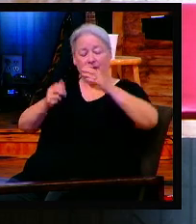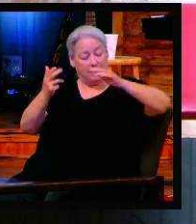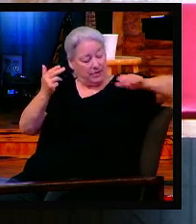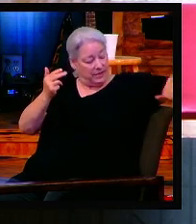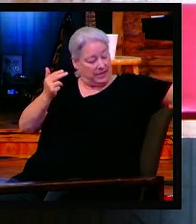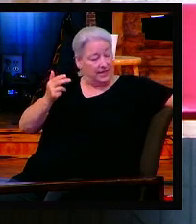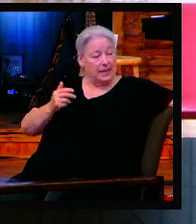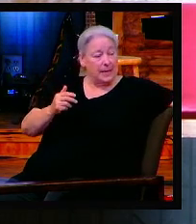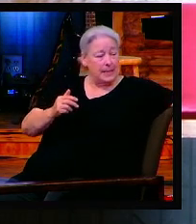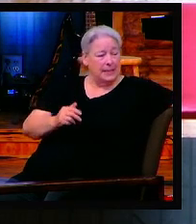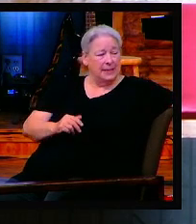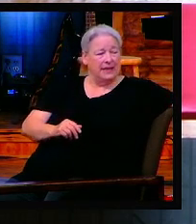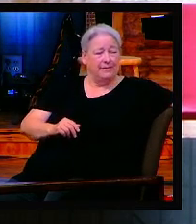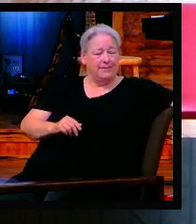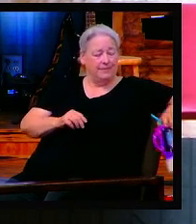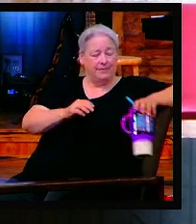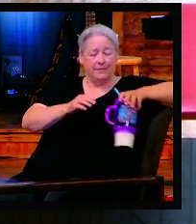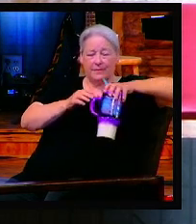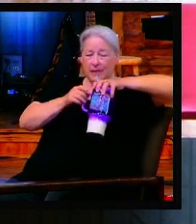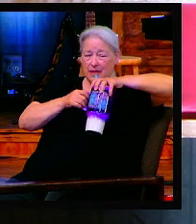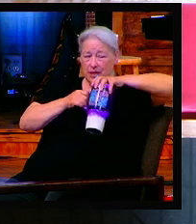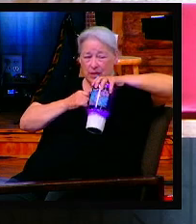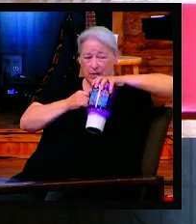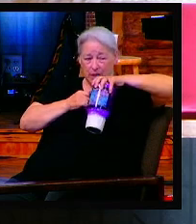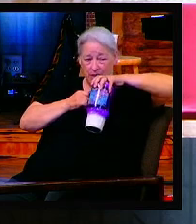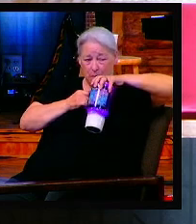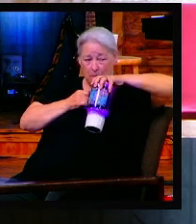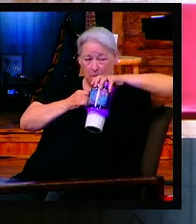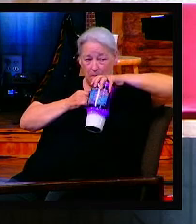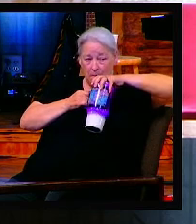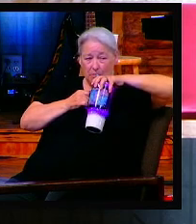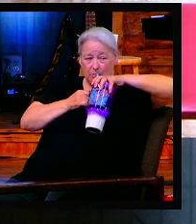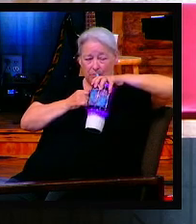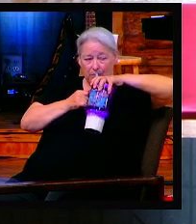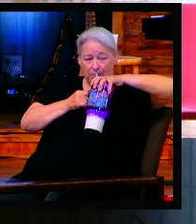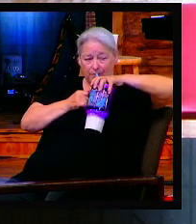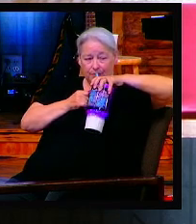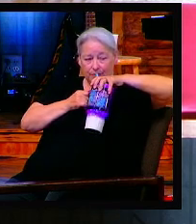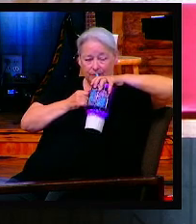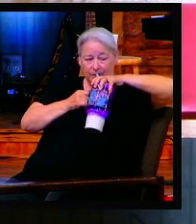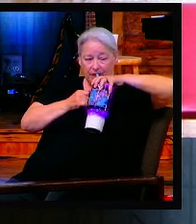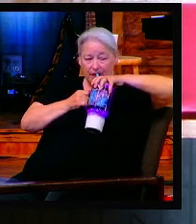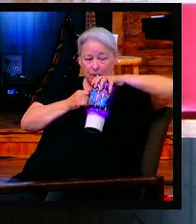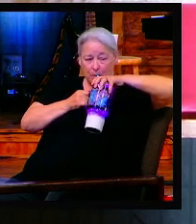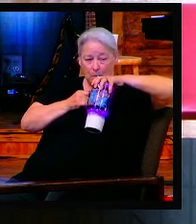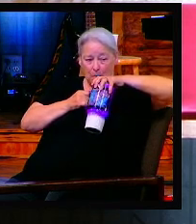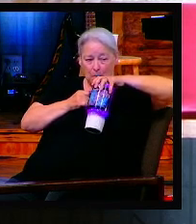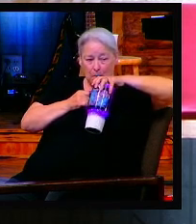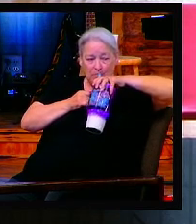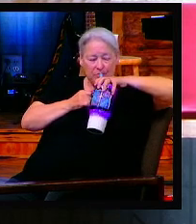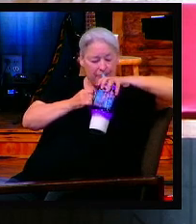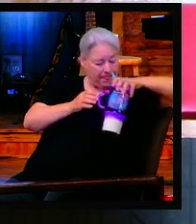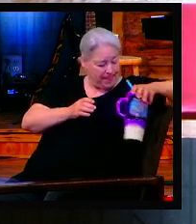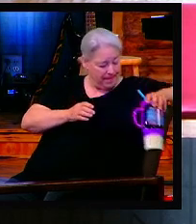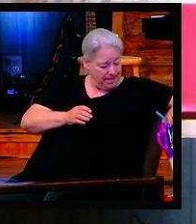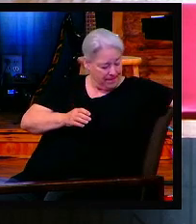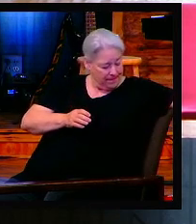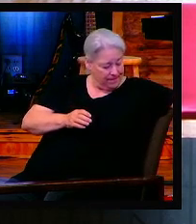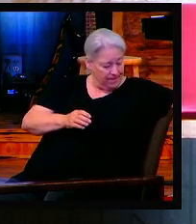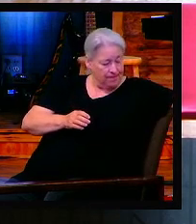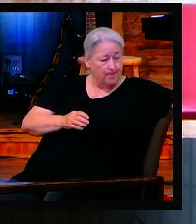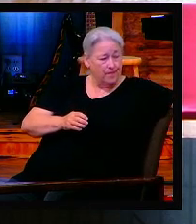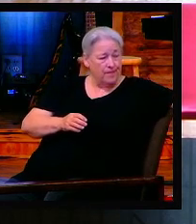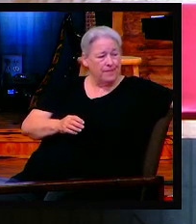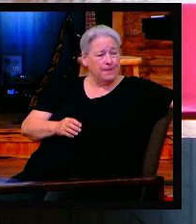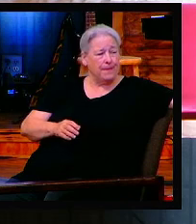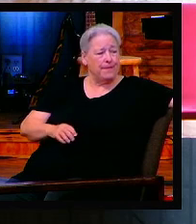I'm going to switch gears real quick. Switch channels or something. Because you'd sit there and say, we're going to start at verse